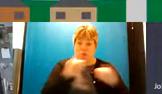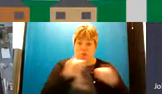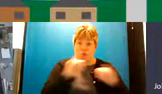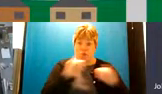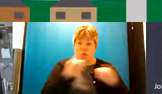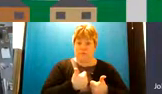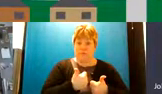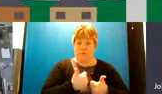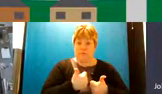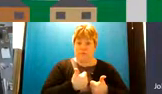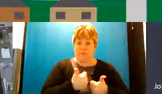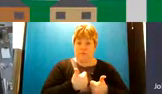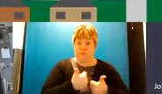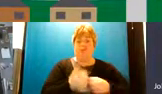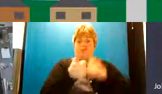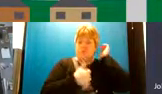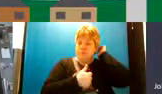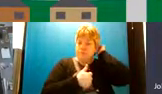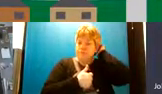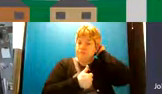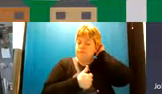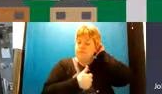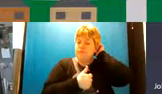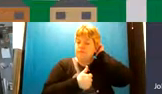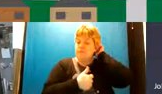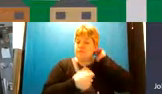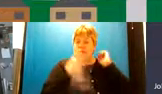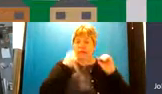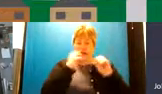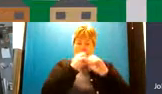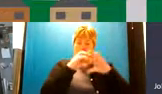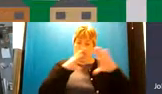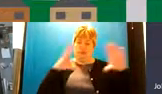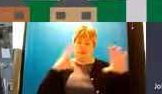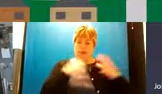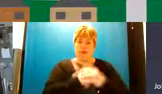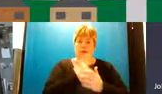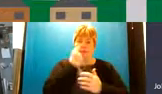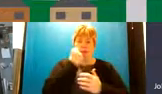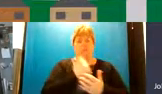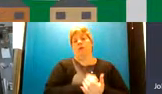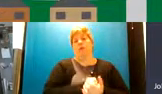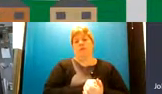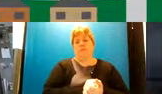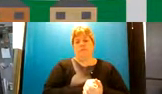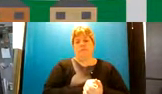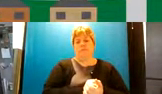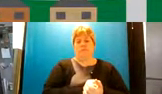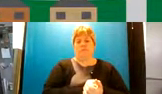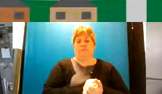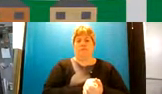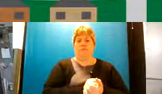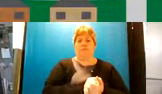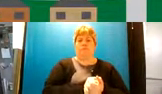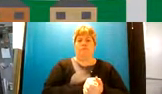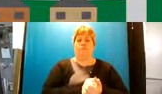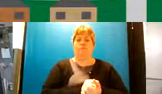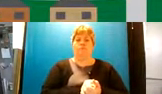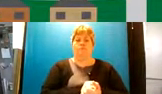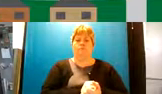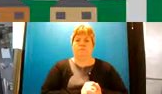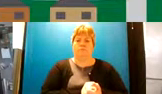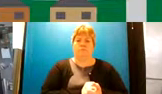yeah we can see it jen is it possible to enlarge it at all it's as large as it can be on my